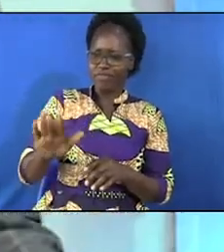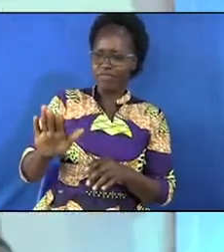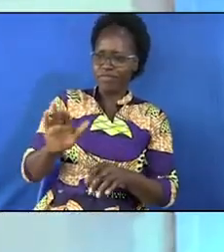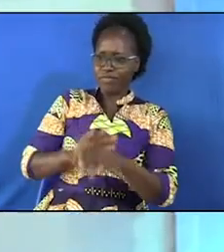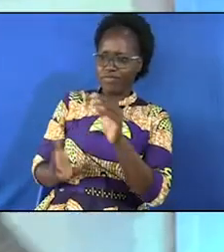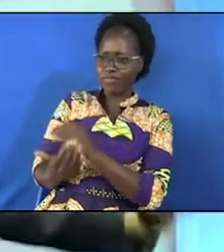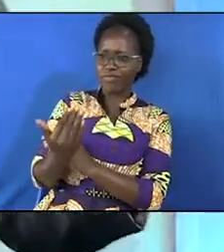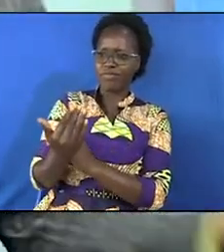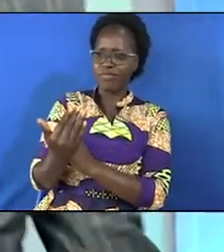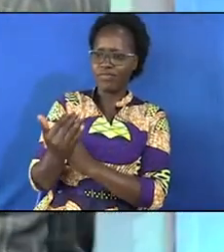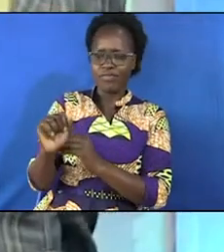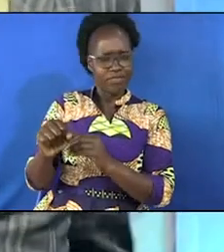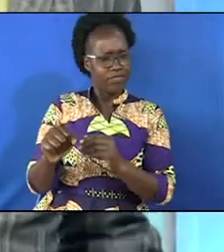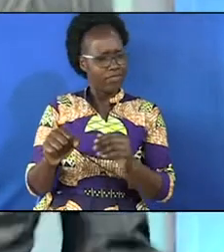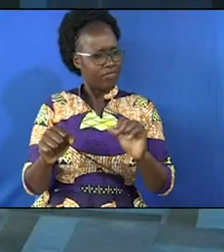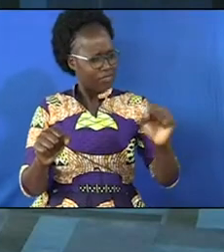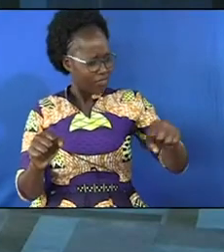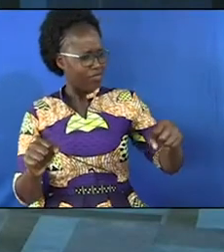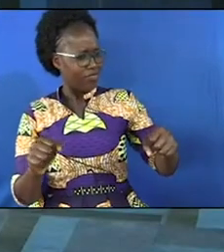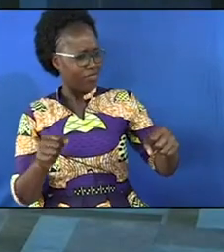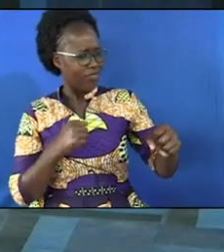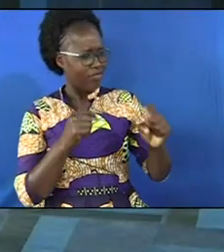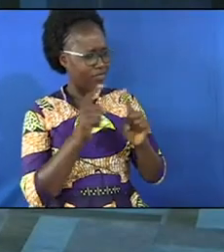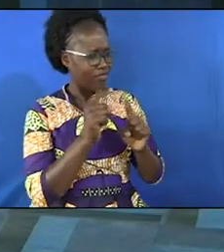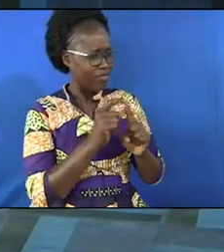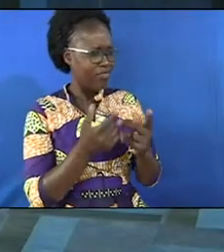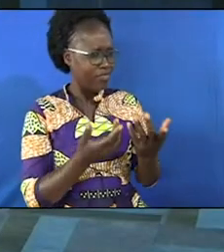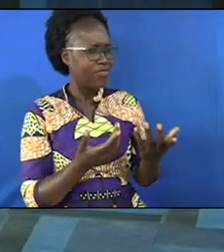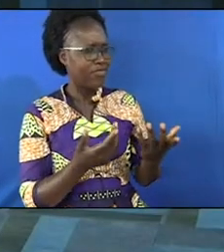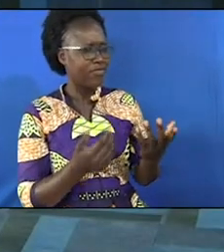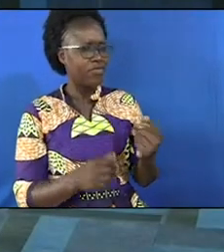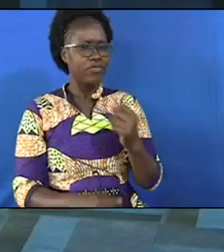morning yes is it possible we have a word